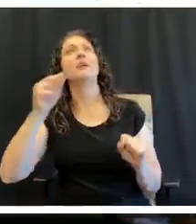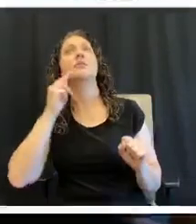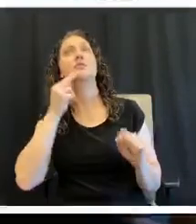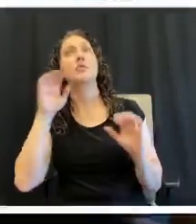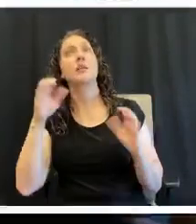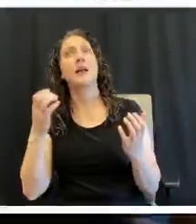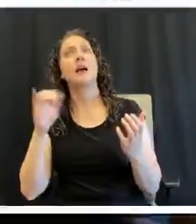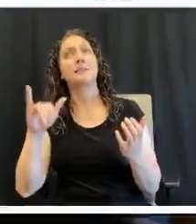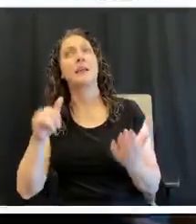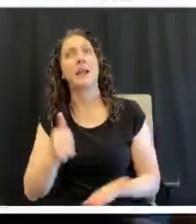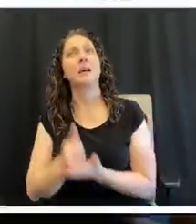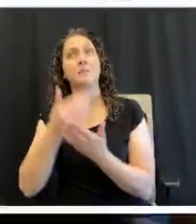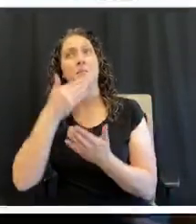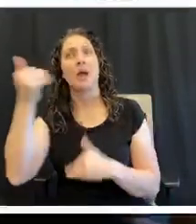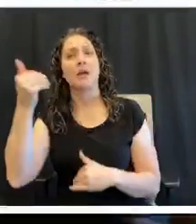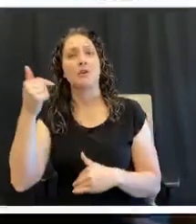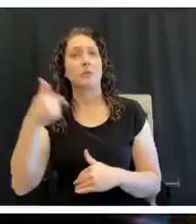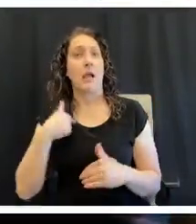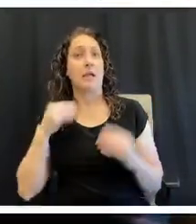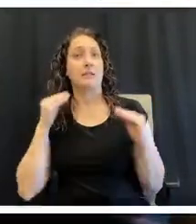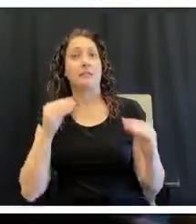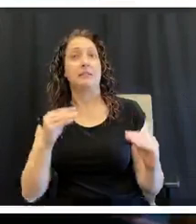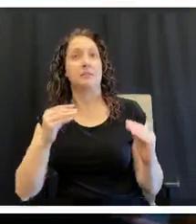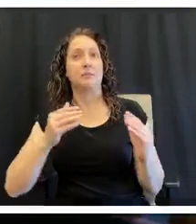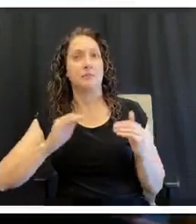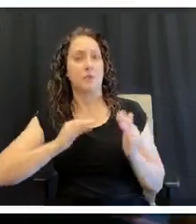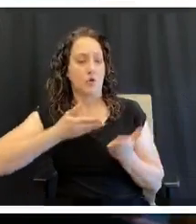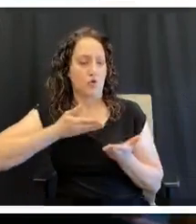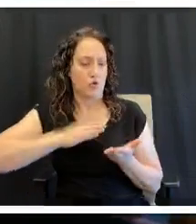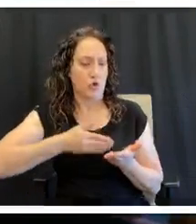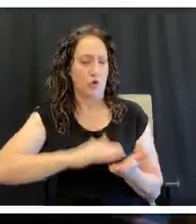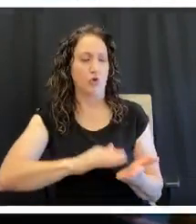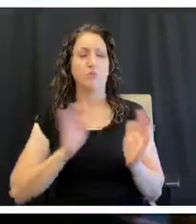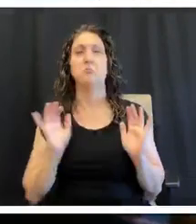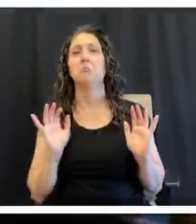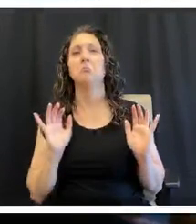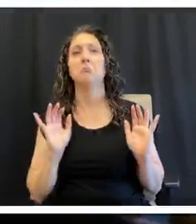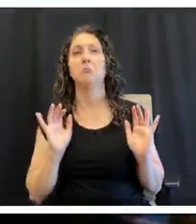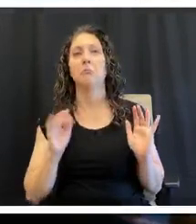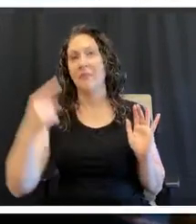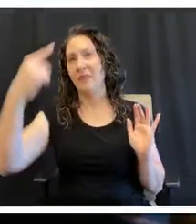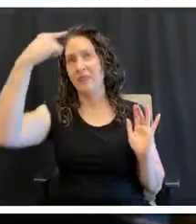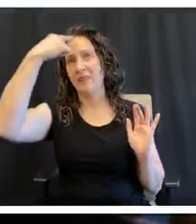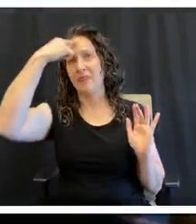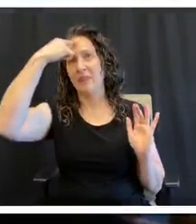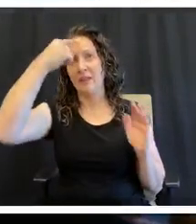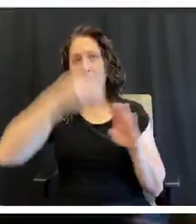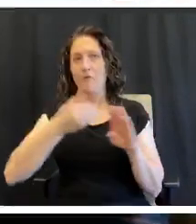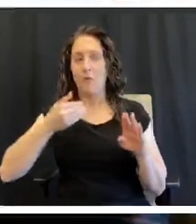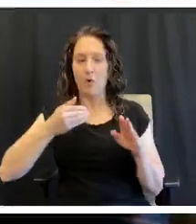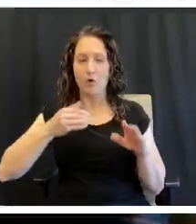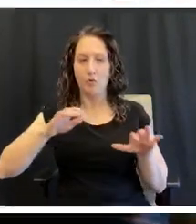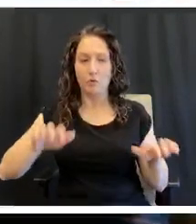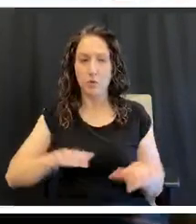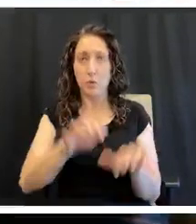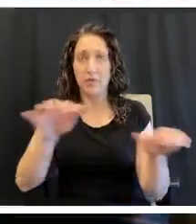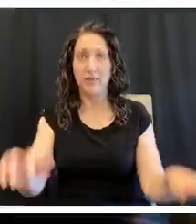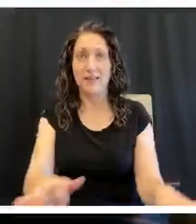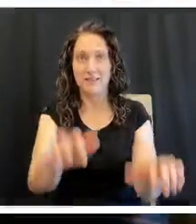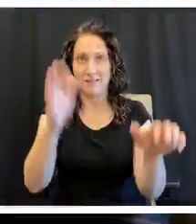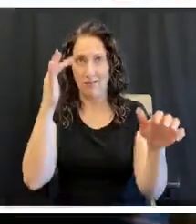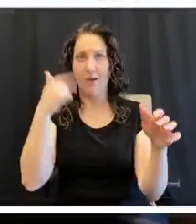more. I teach them how to cook and how to think some things through. Cause we do do some,